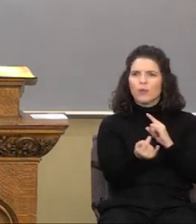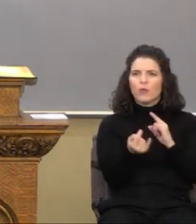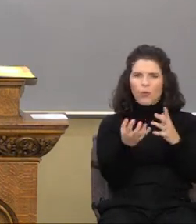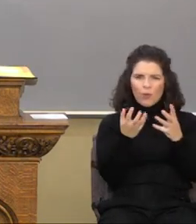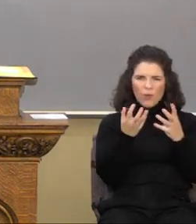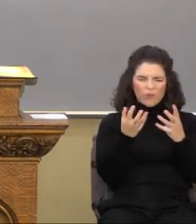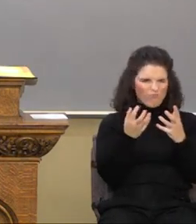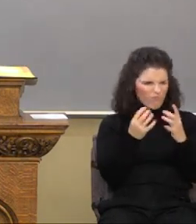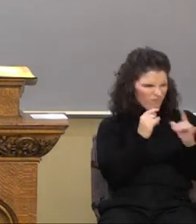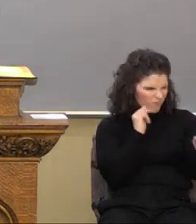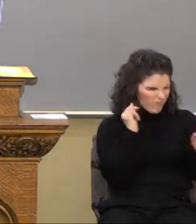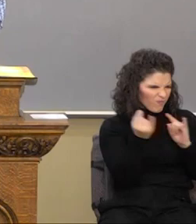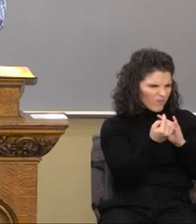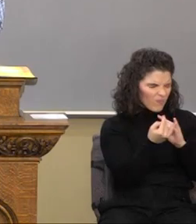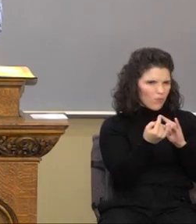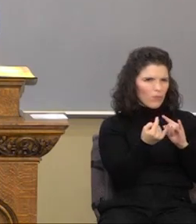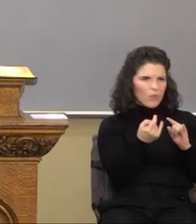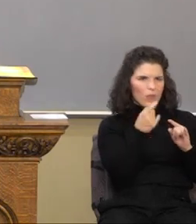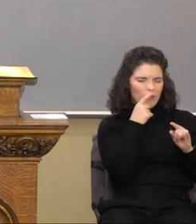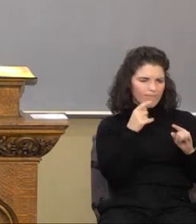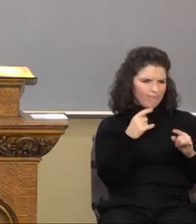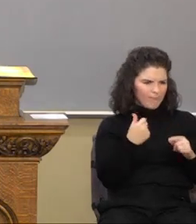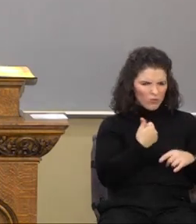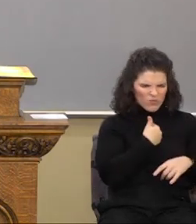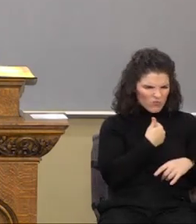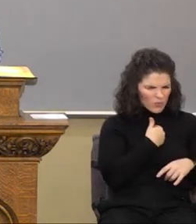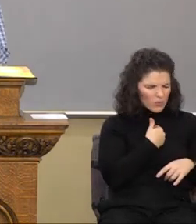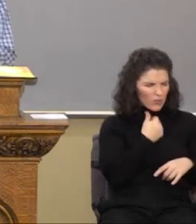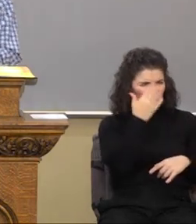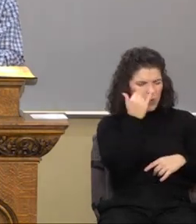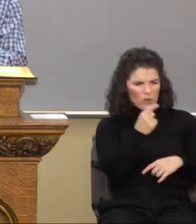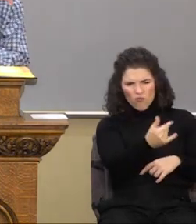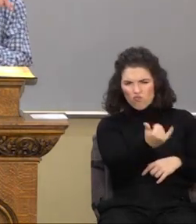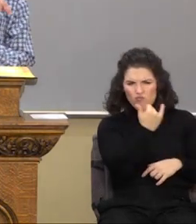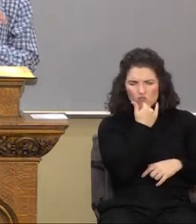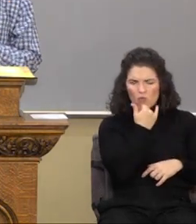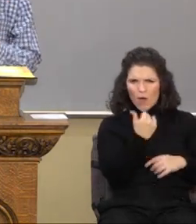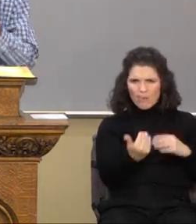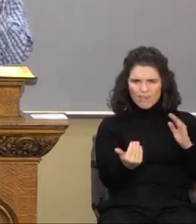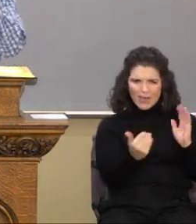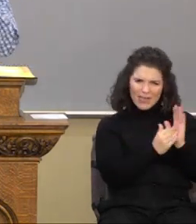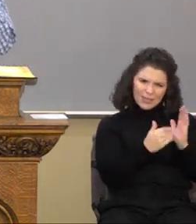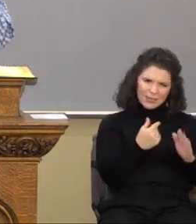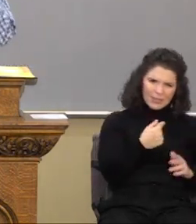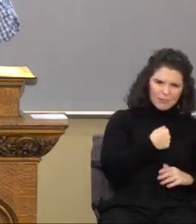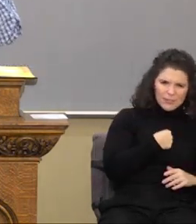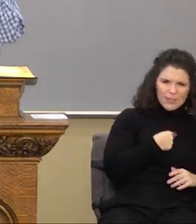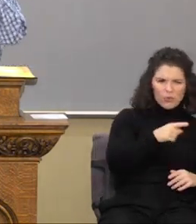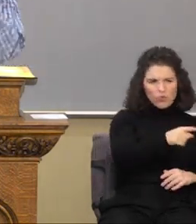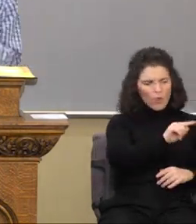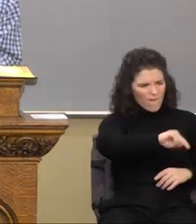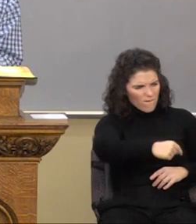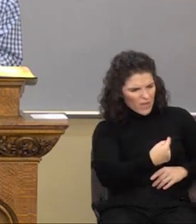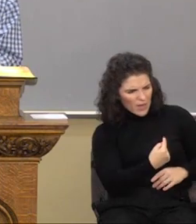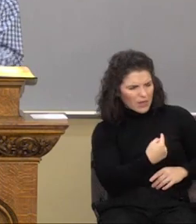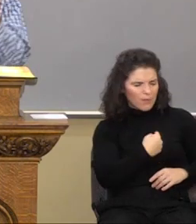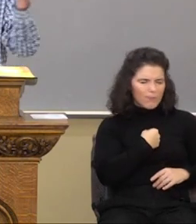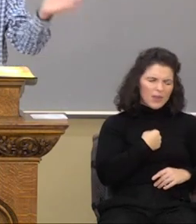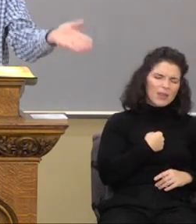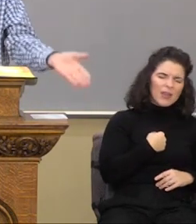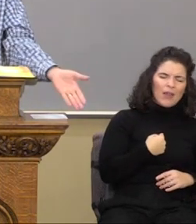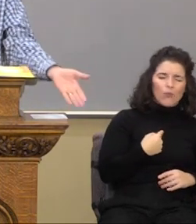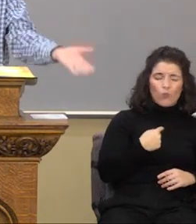to retaliate and avenge ourselves because of the wrong and the offense. And even when we know